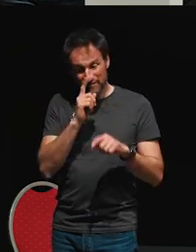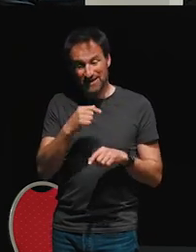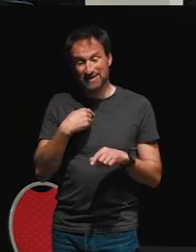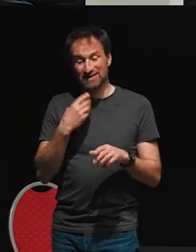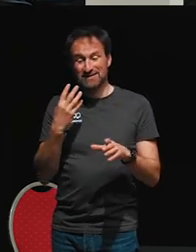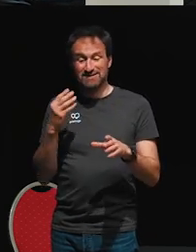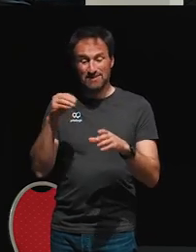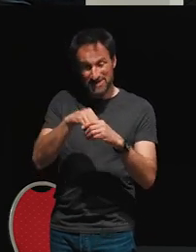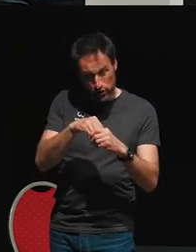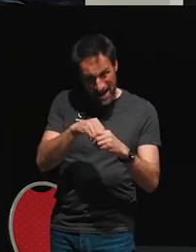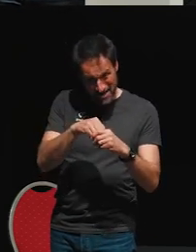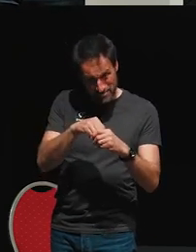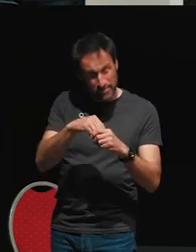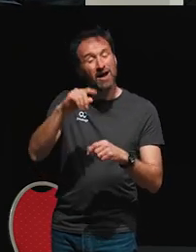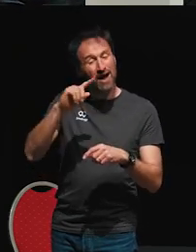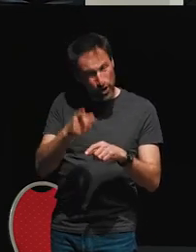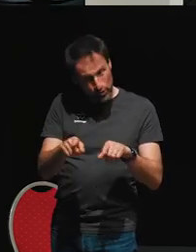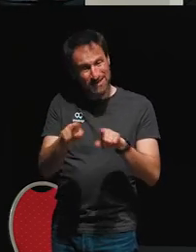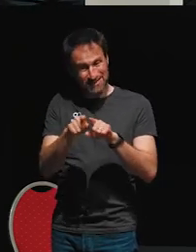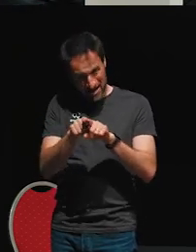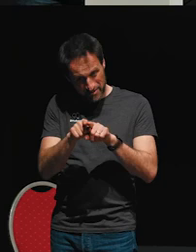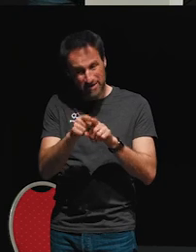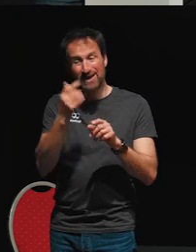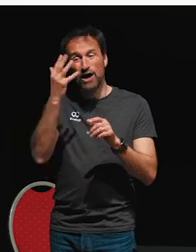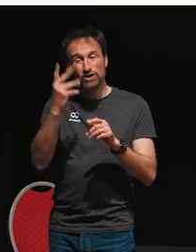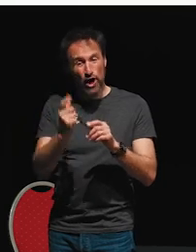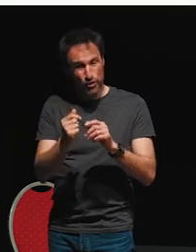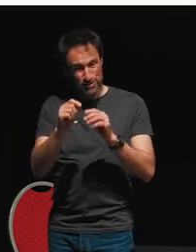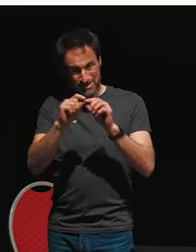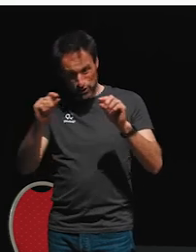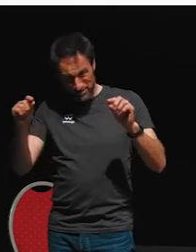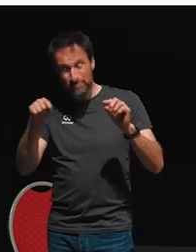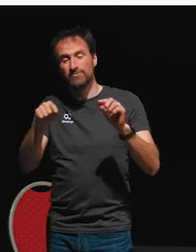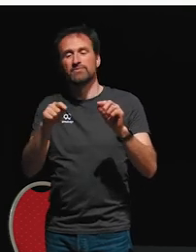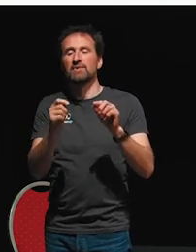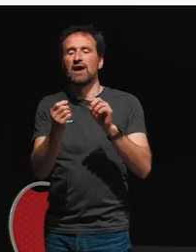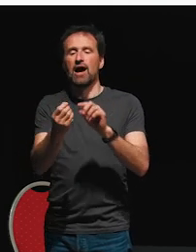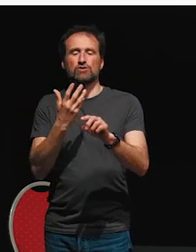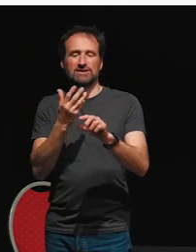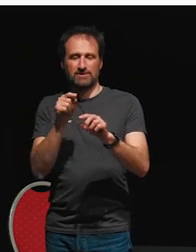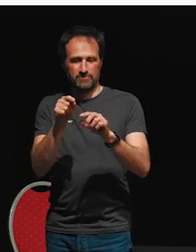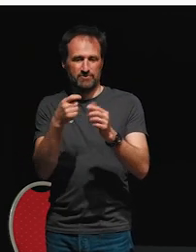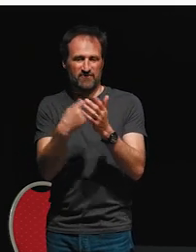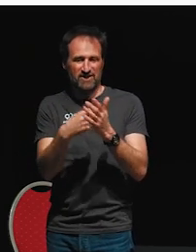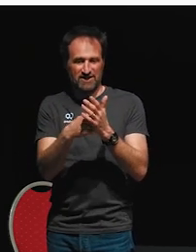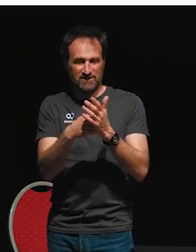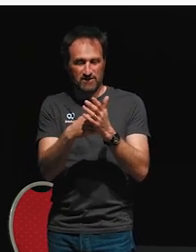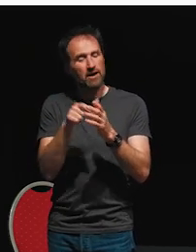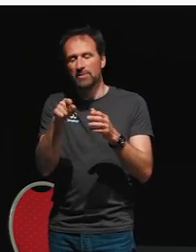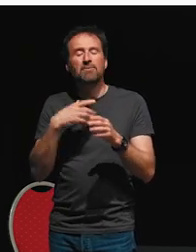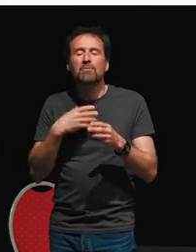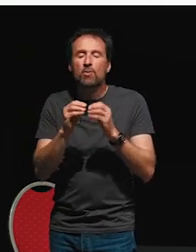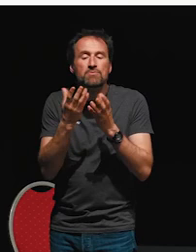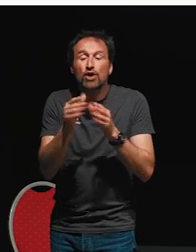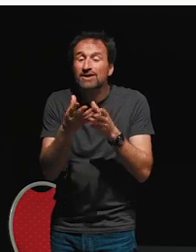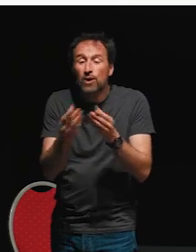the last value from the countdown stream when pause is clicked. Now, because that's what it does, this doesn't solve my problem yet, right? Because